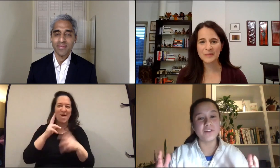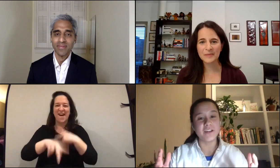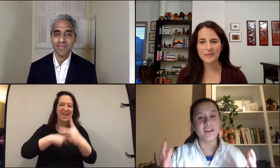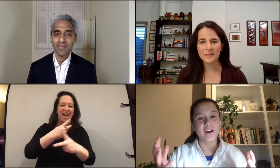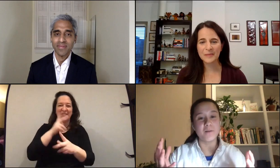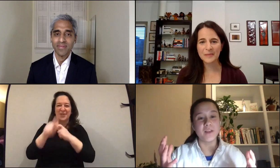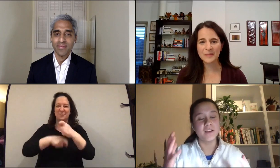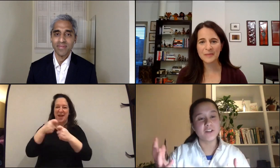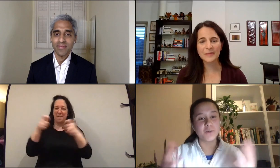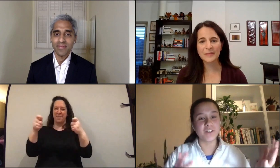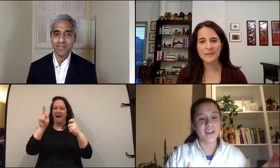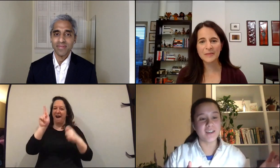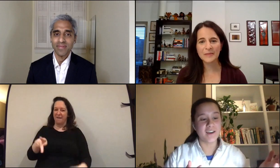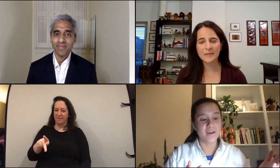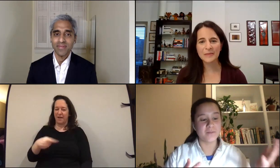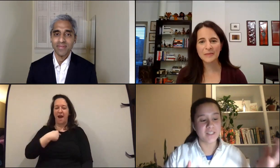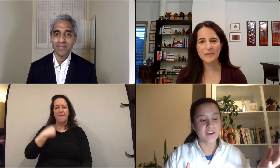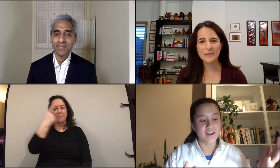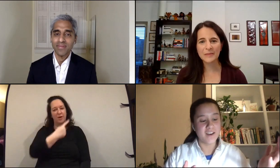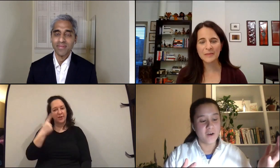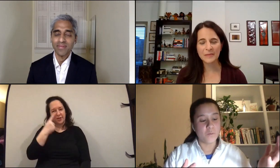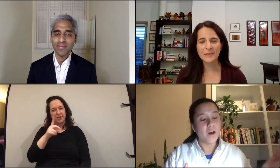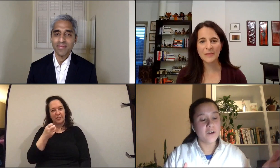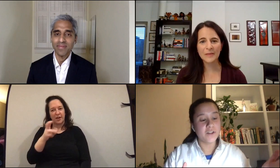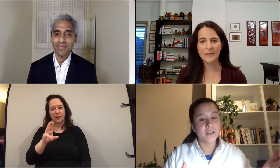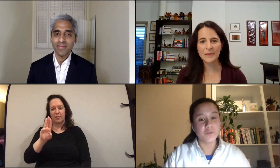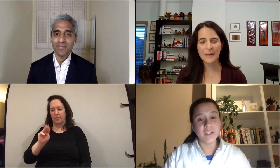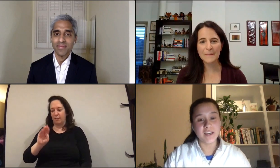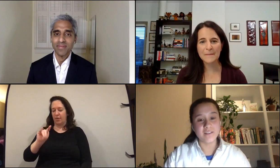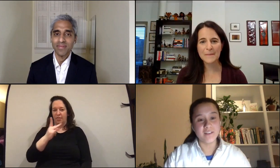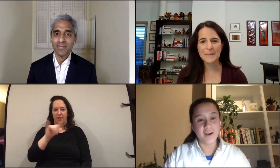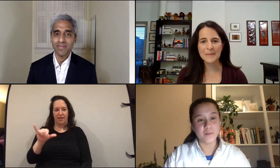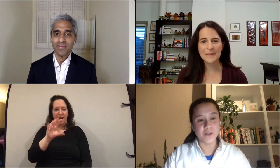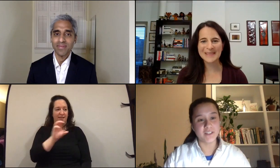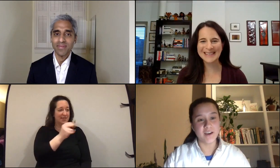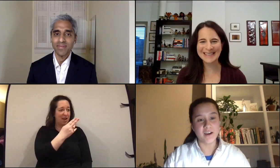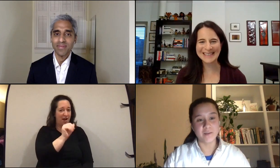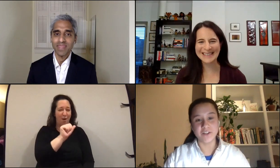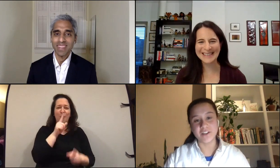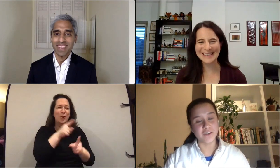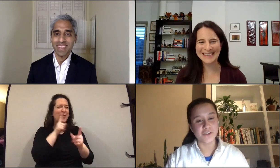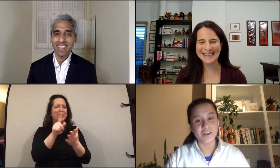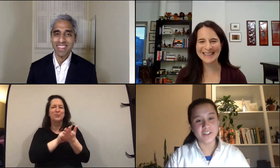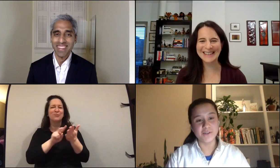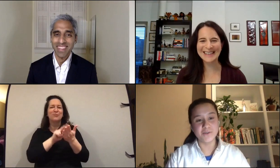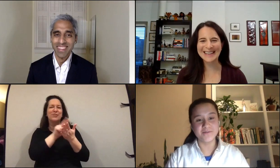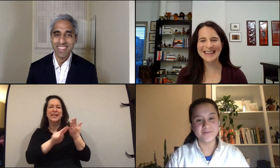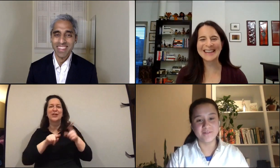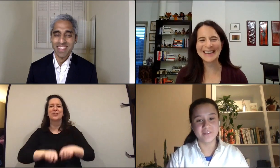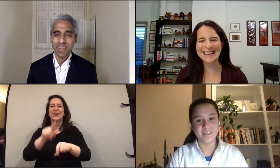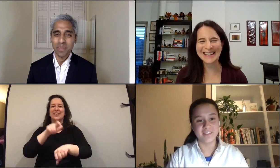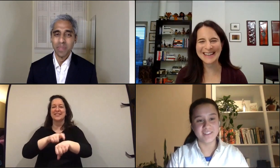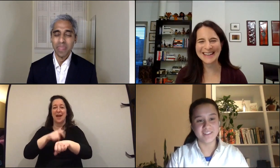i'm wondering um dr murthy and um sarah what are you guys reading um during this time is there anything you're turning to